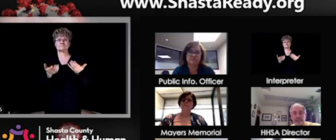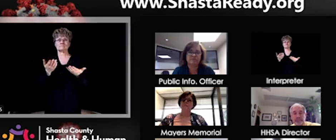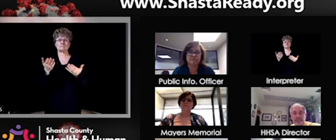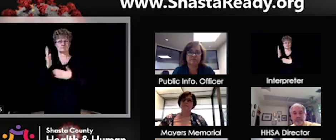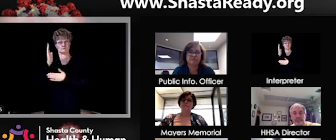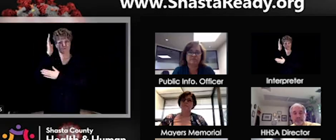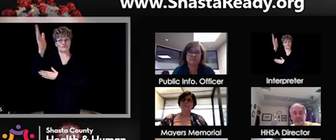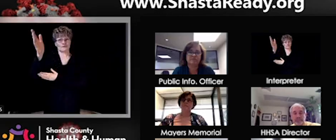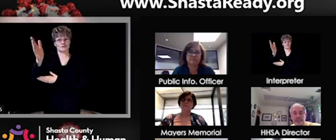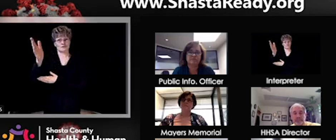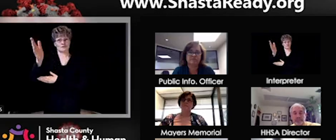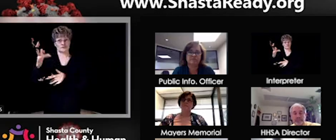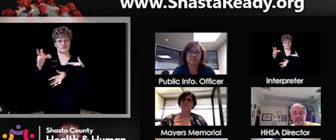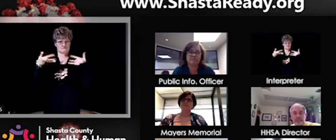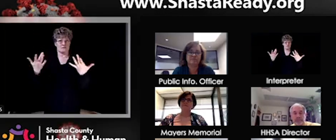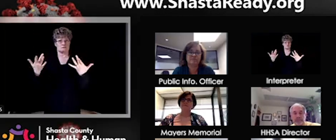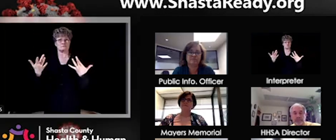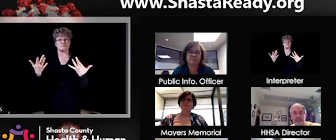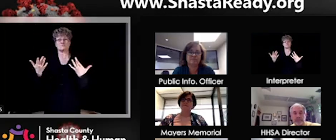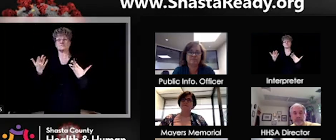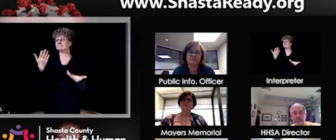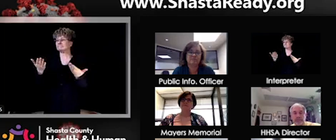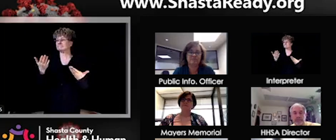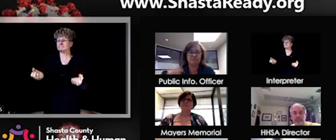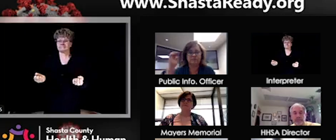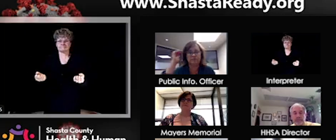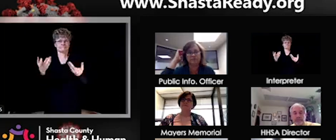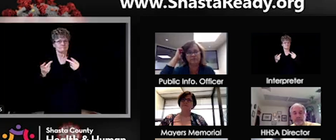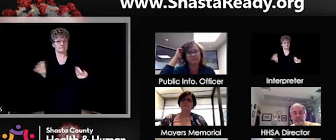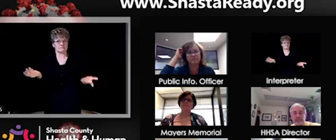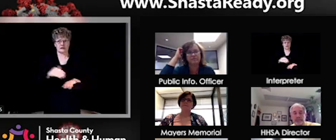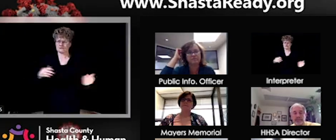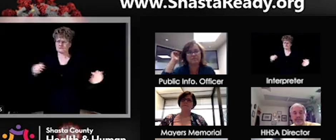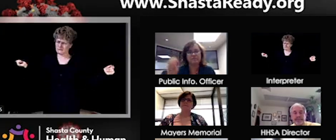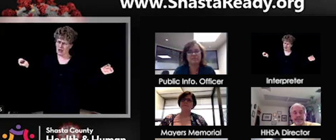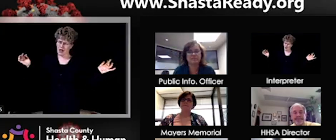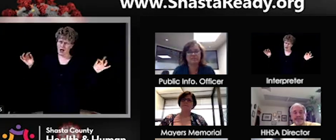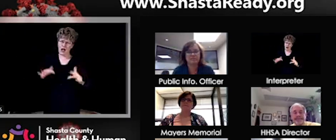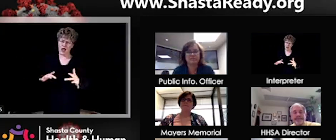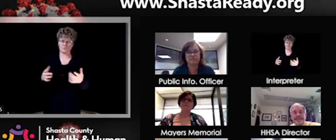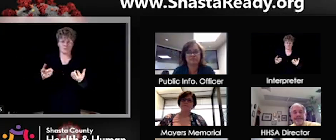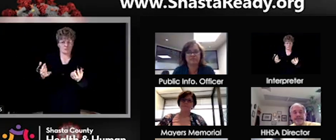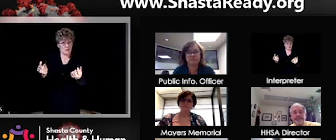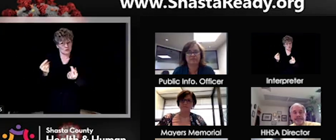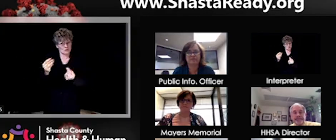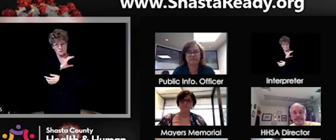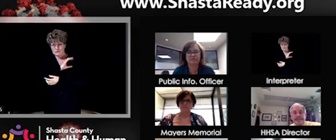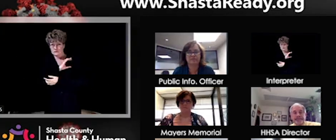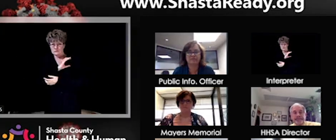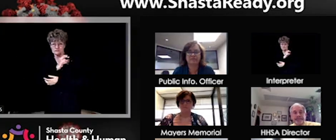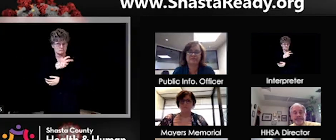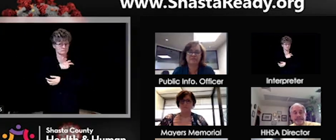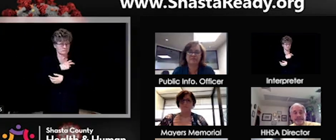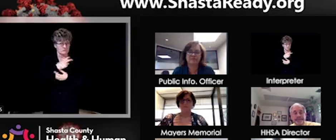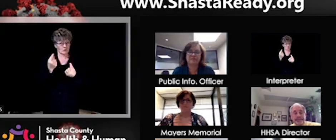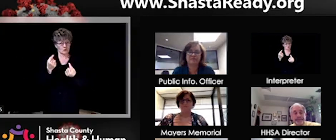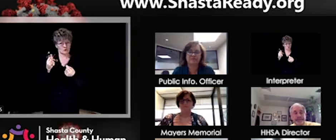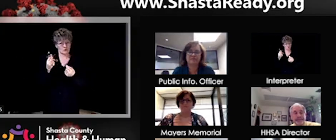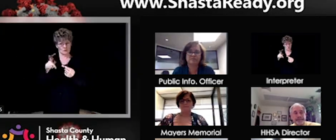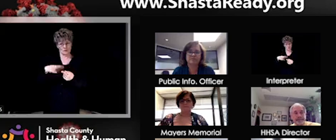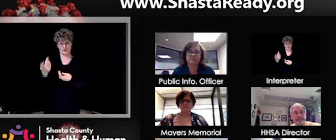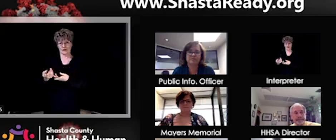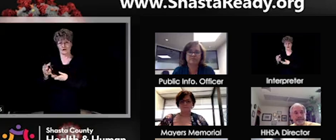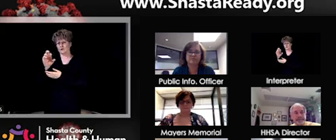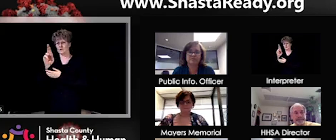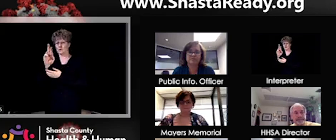gathering were to uh, happen, what, what will law enforcement do? Will law enforcement actually crack down this